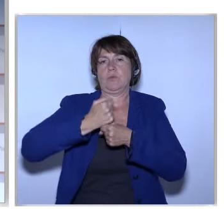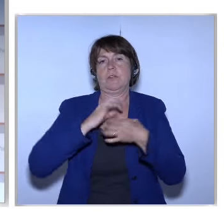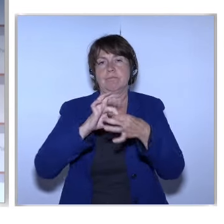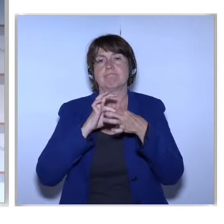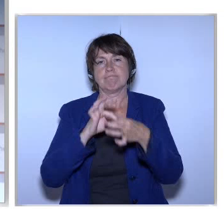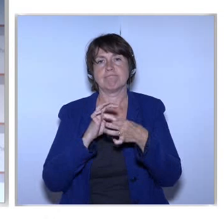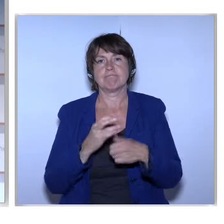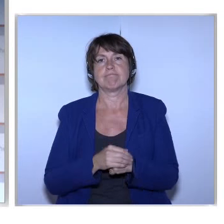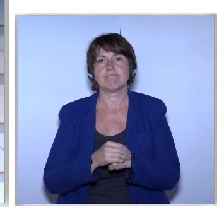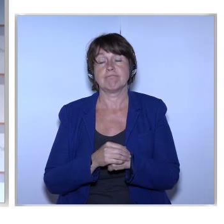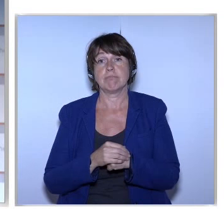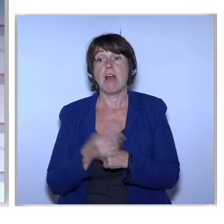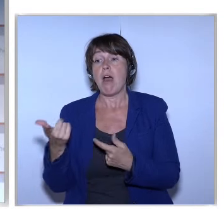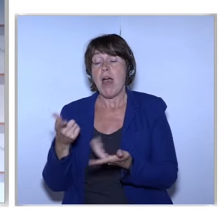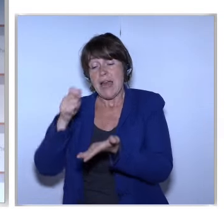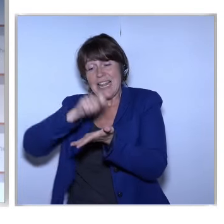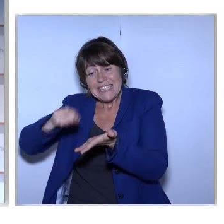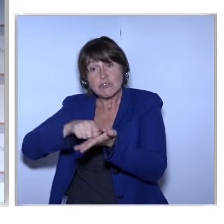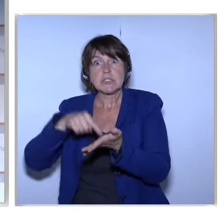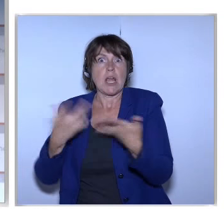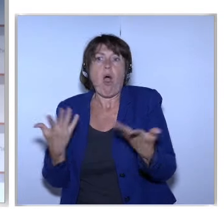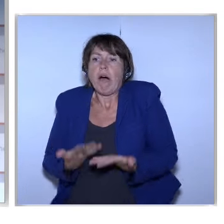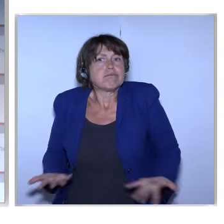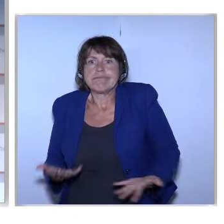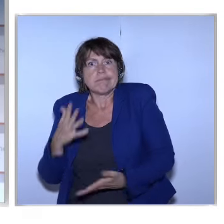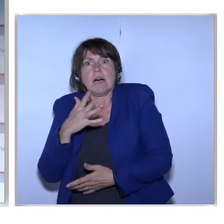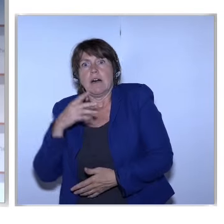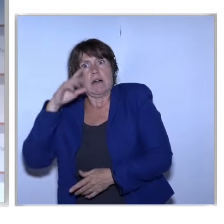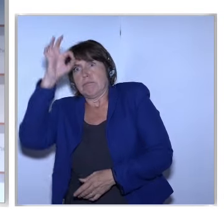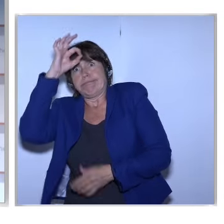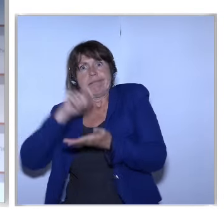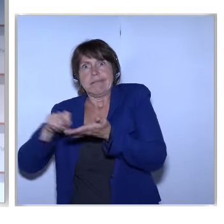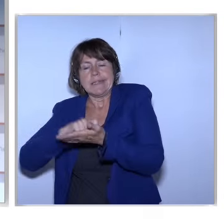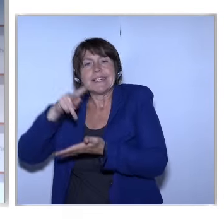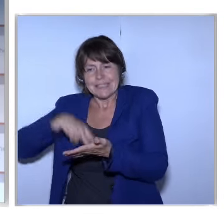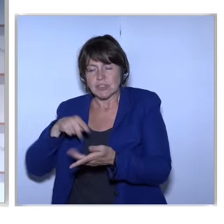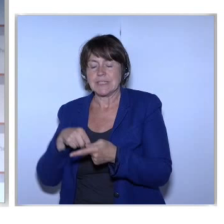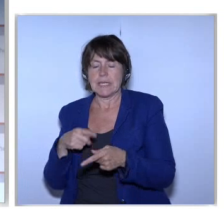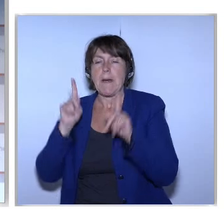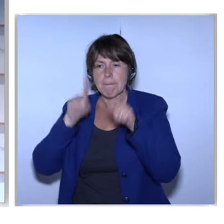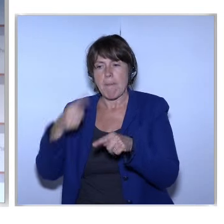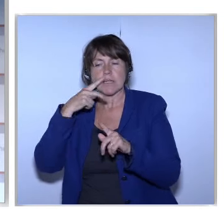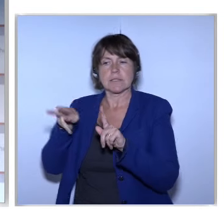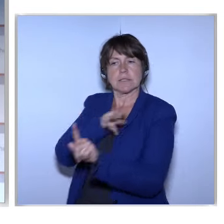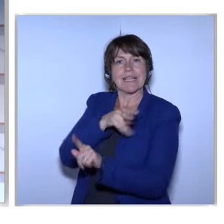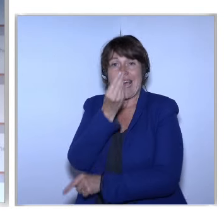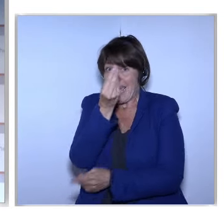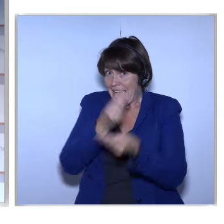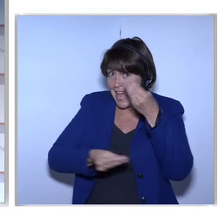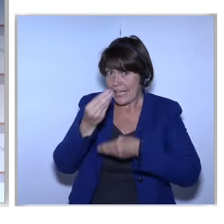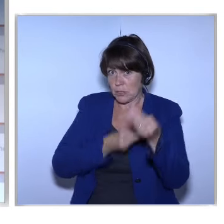Take Literacy Or Illiteracy From A Non Issue Right Into The Heart Of The Economic Development Of